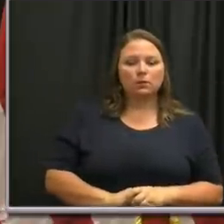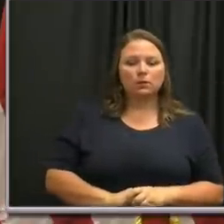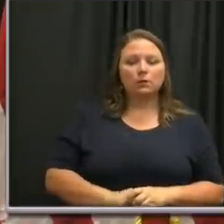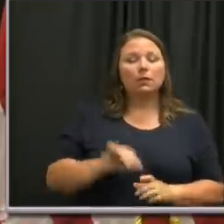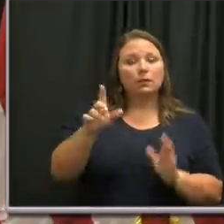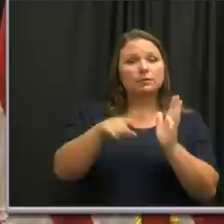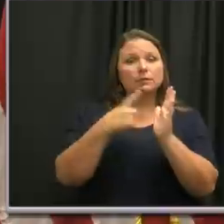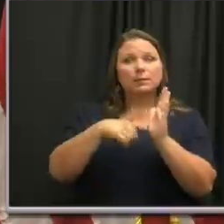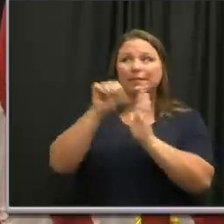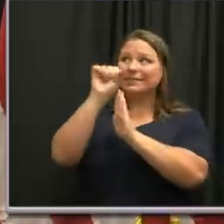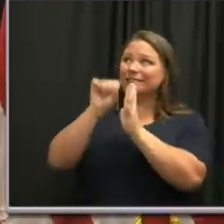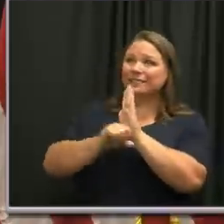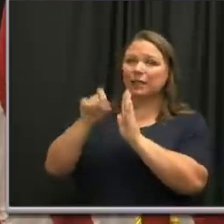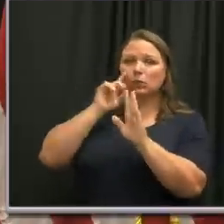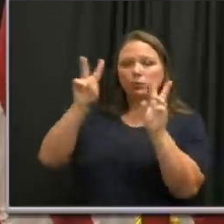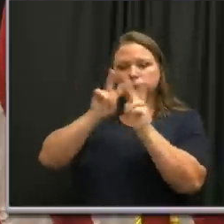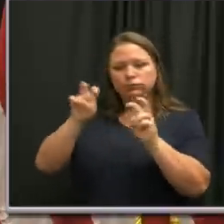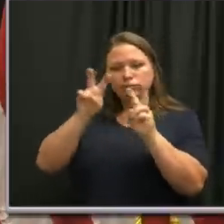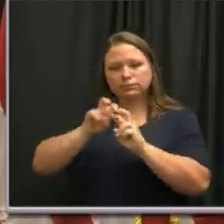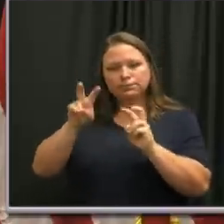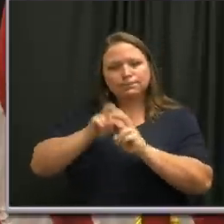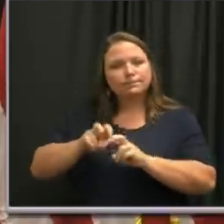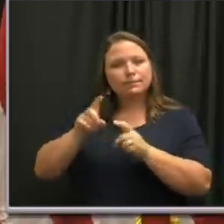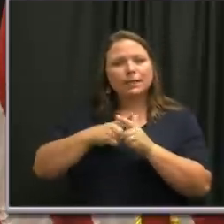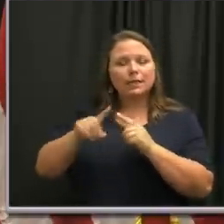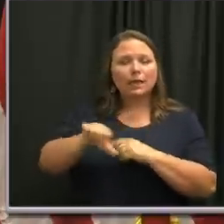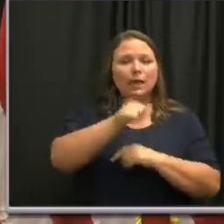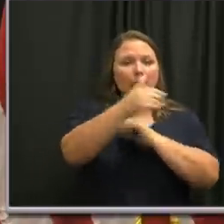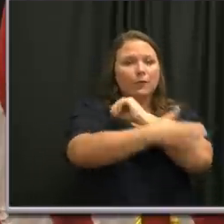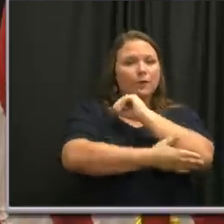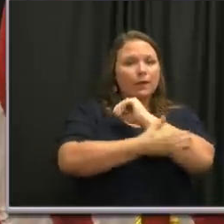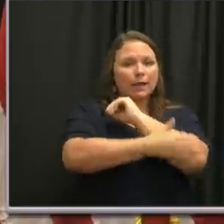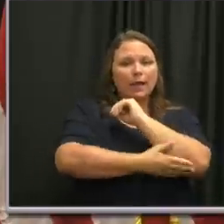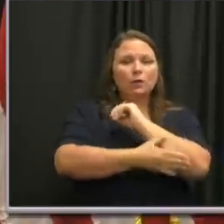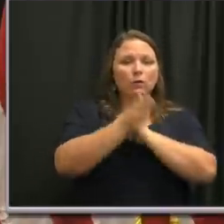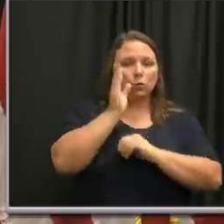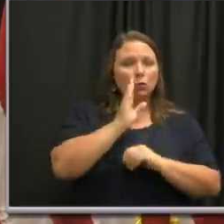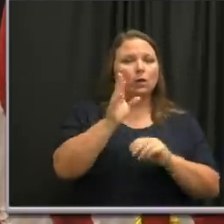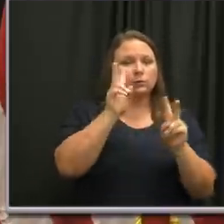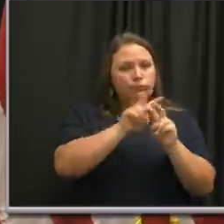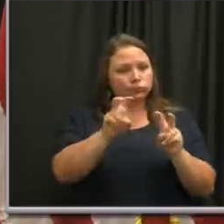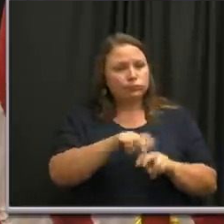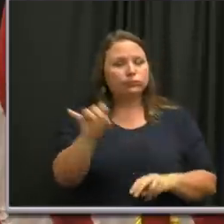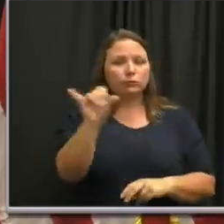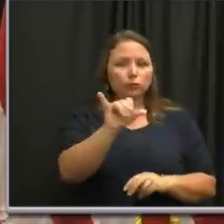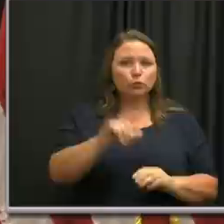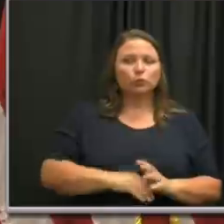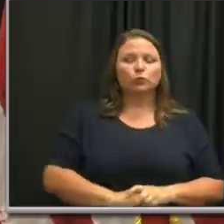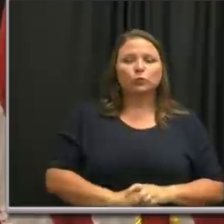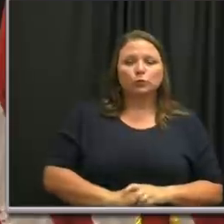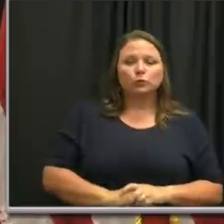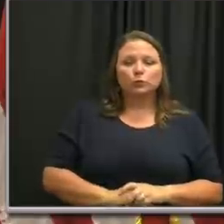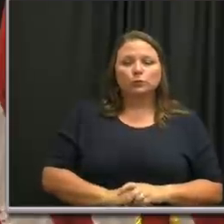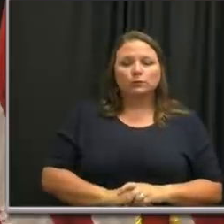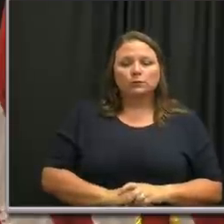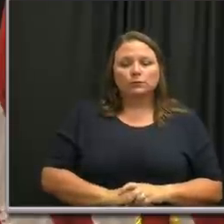that I hope the state looks at and I think other counties are too. We will